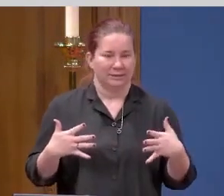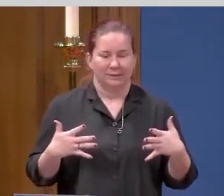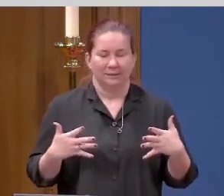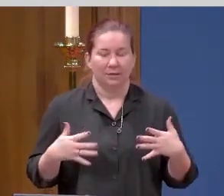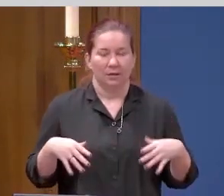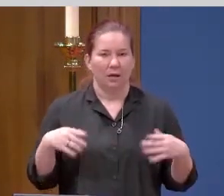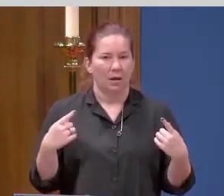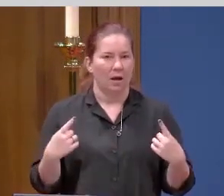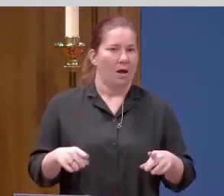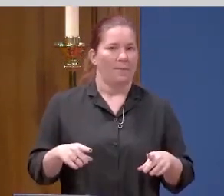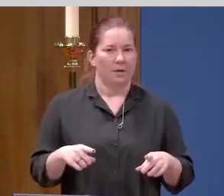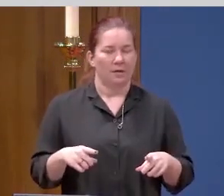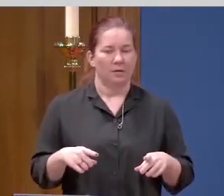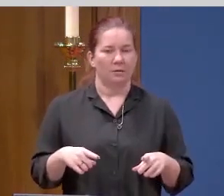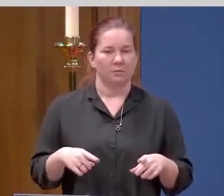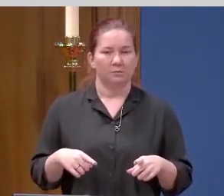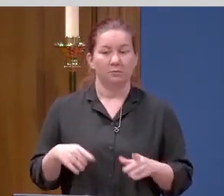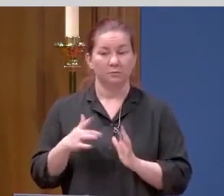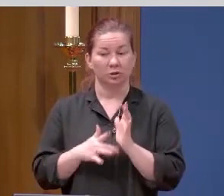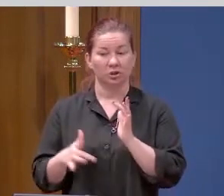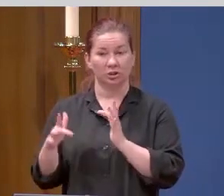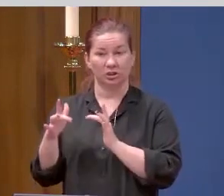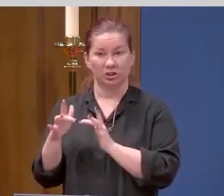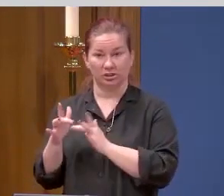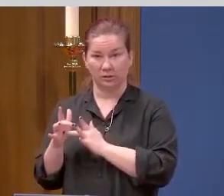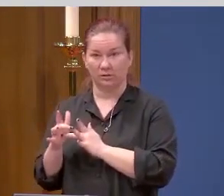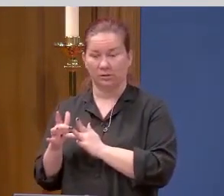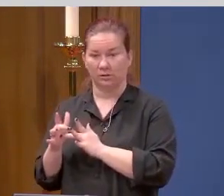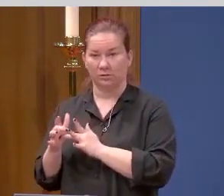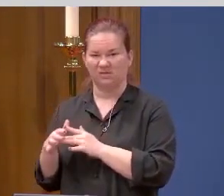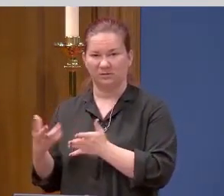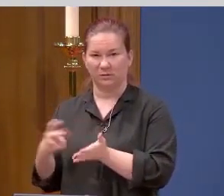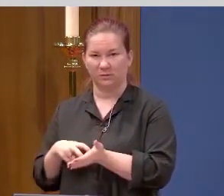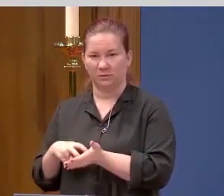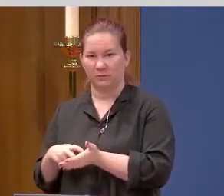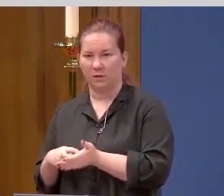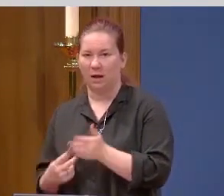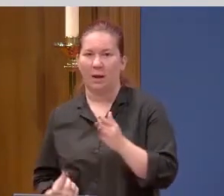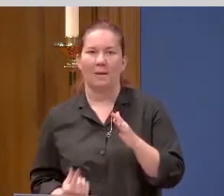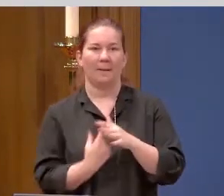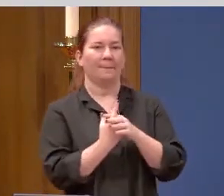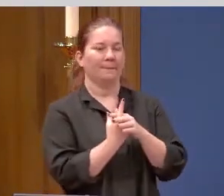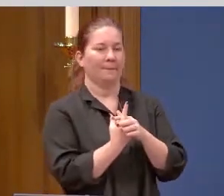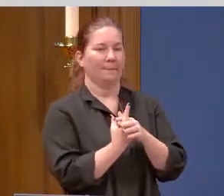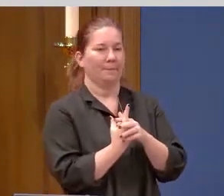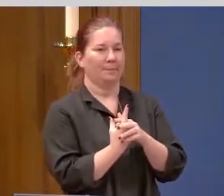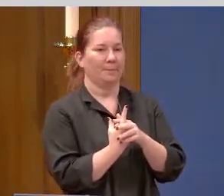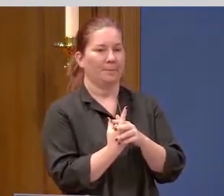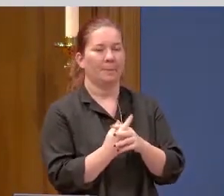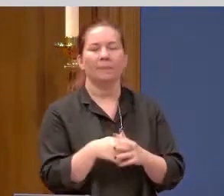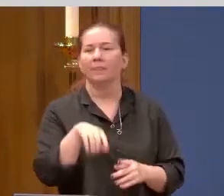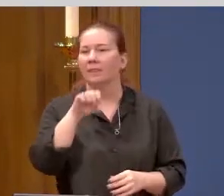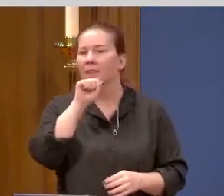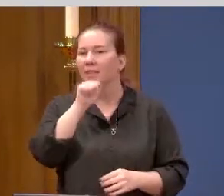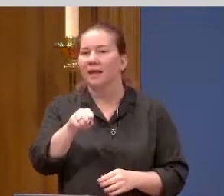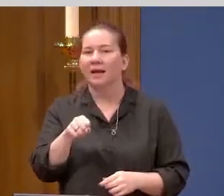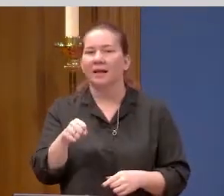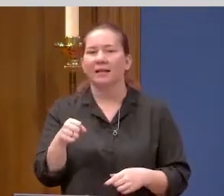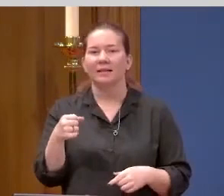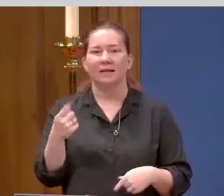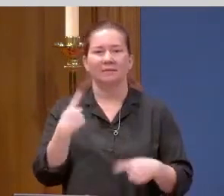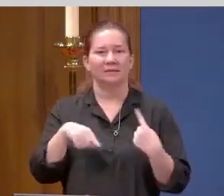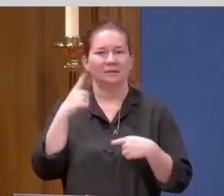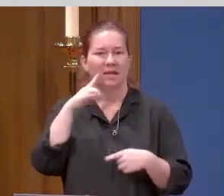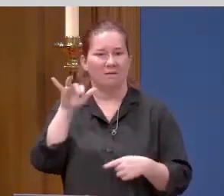suddenly, the resurrected Jesus stands among them. I love the sign for that.